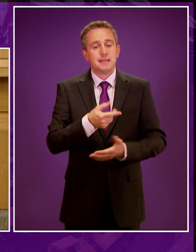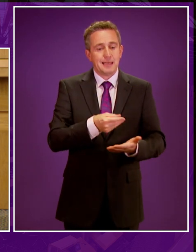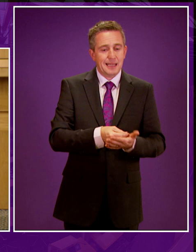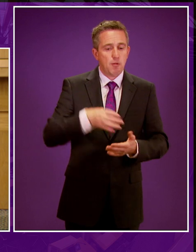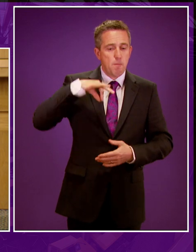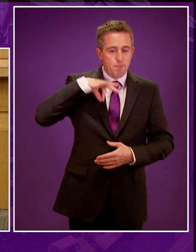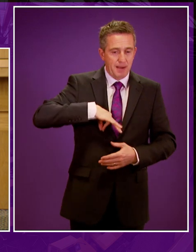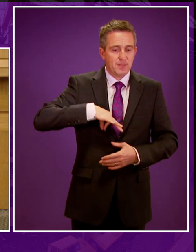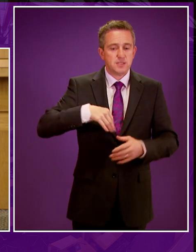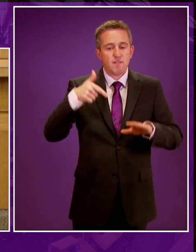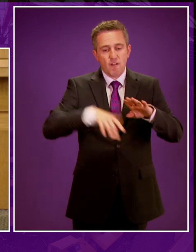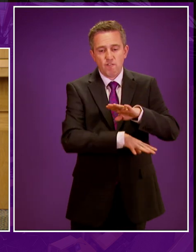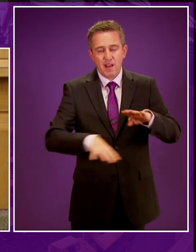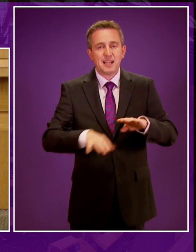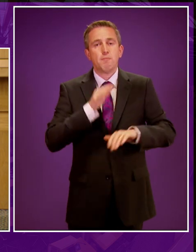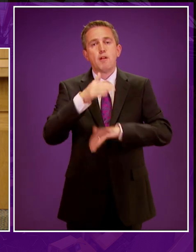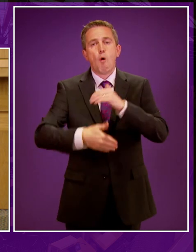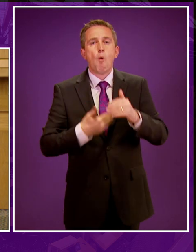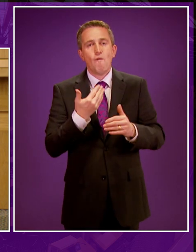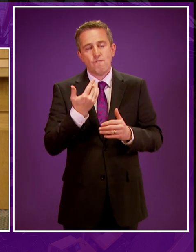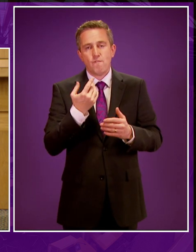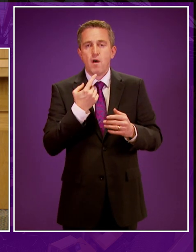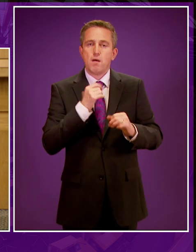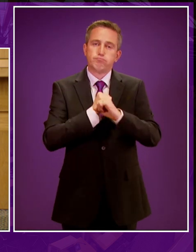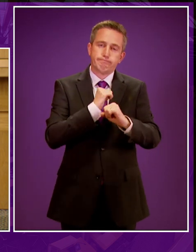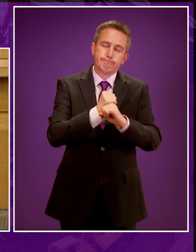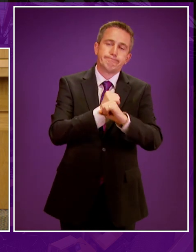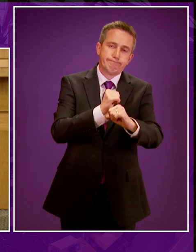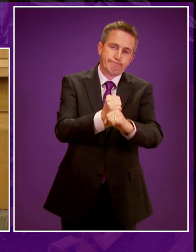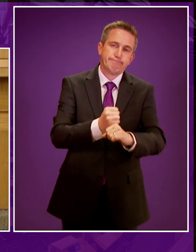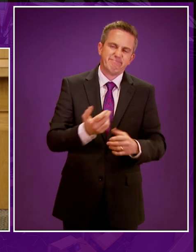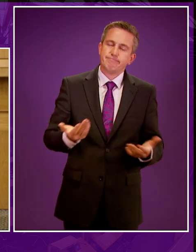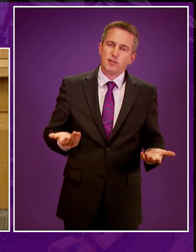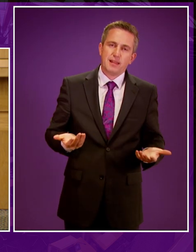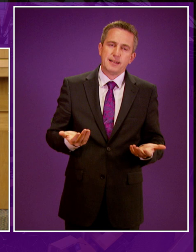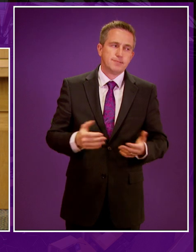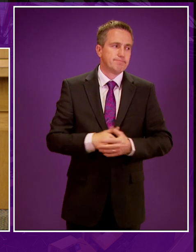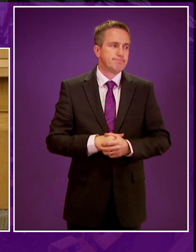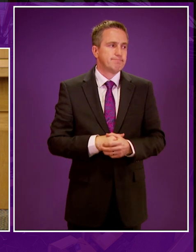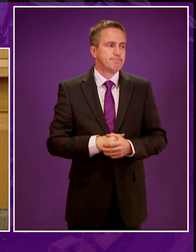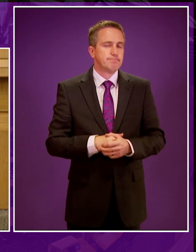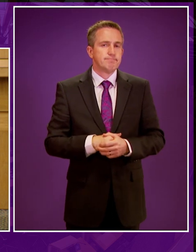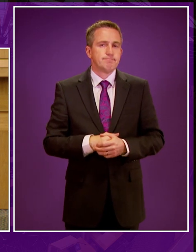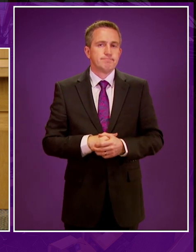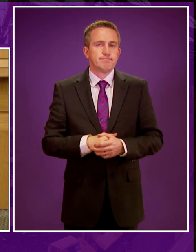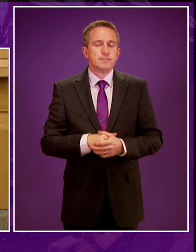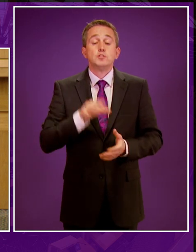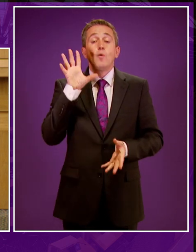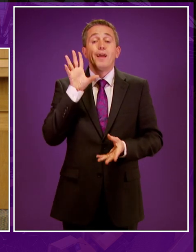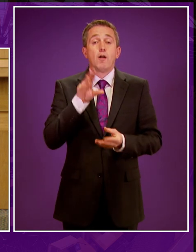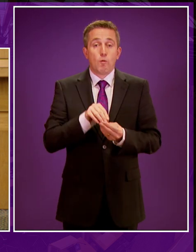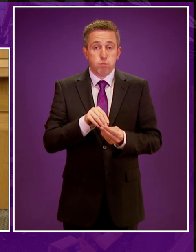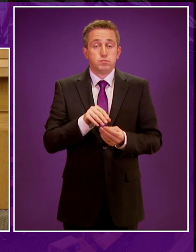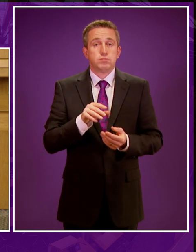of fracking have been overstated for a number of very sensible and geological reasons. So I think in conclusion,